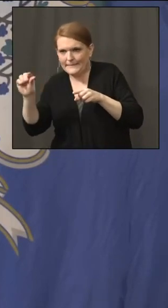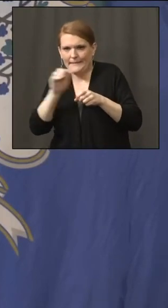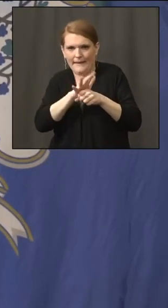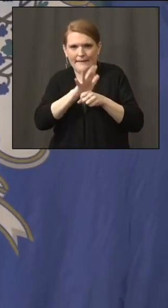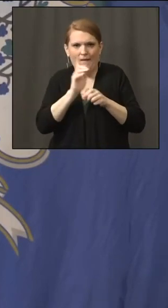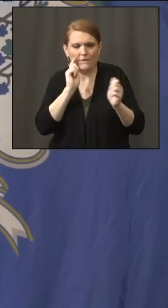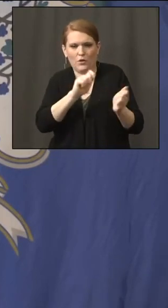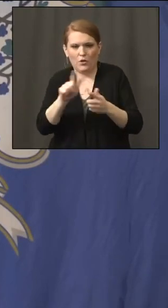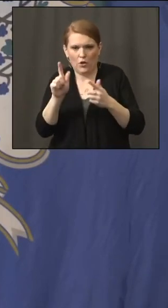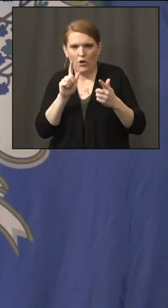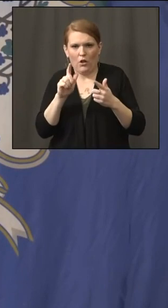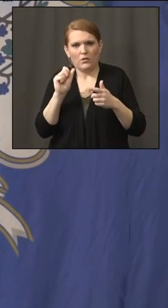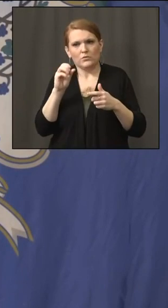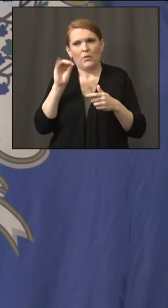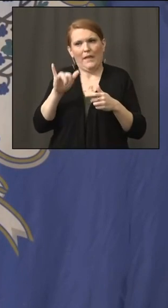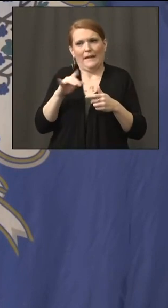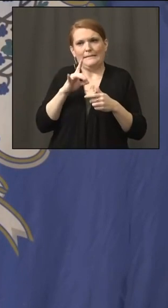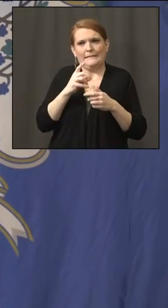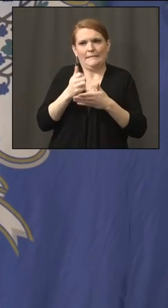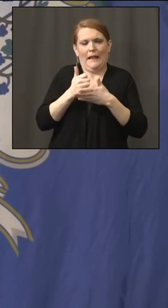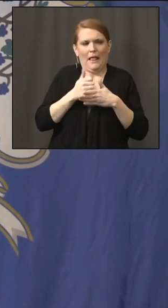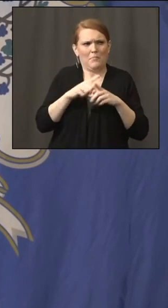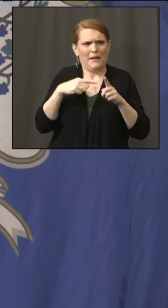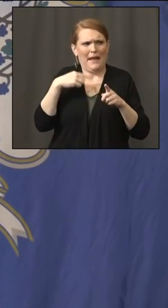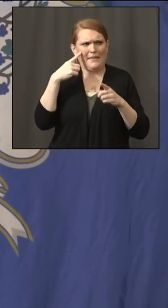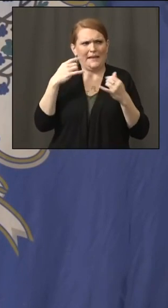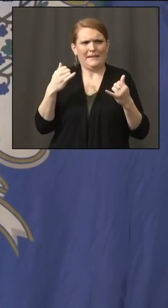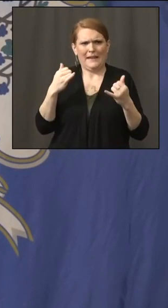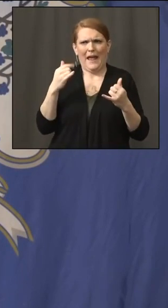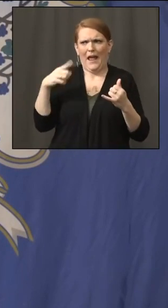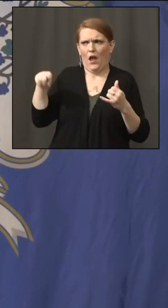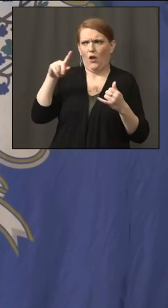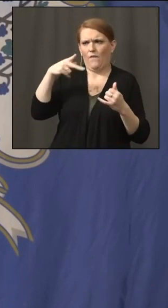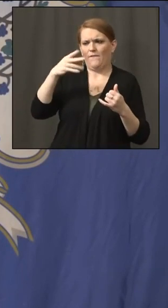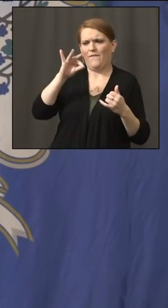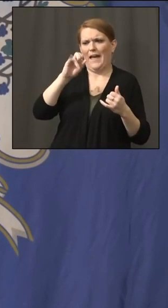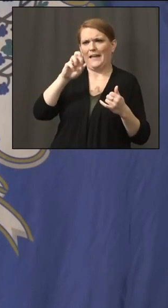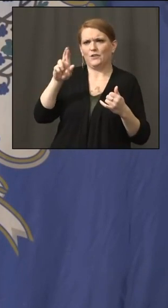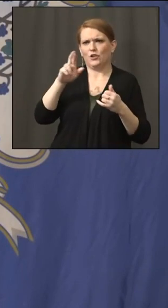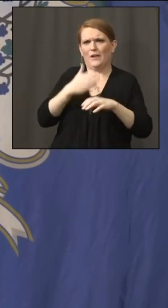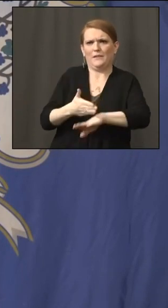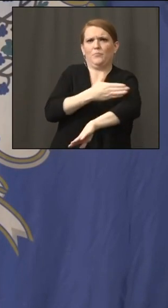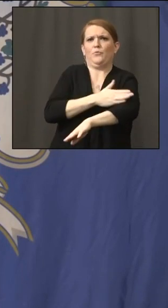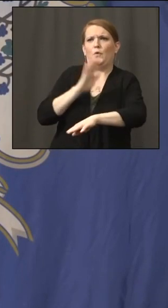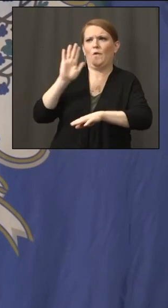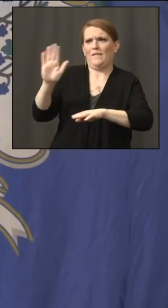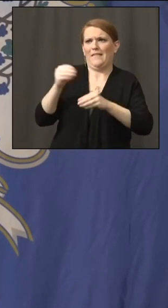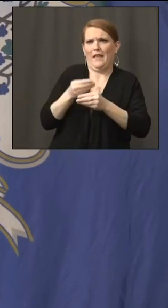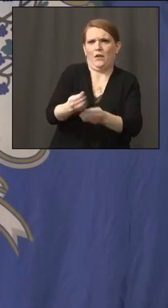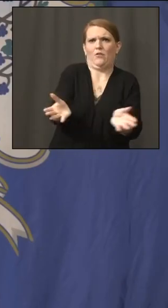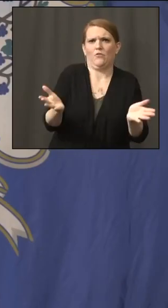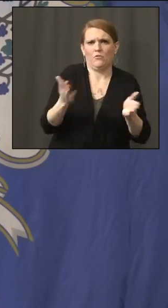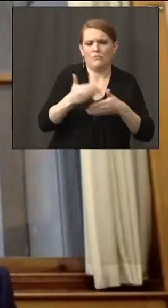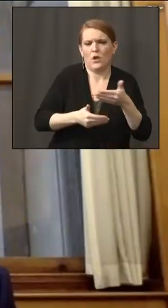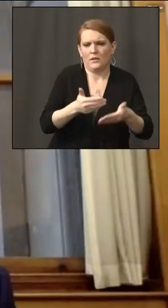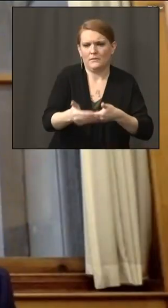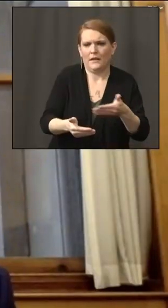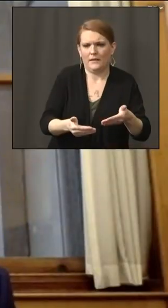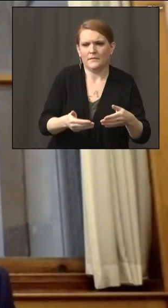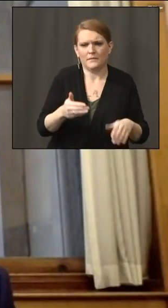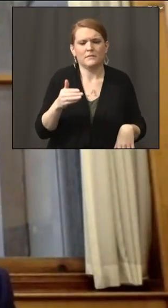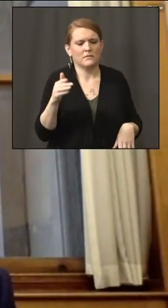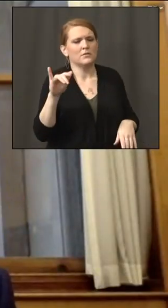I think they probably got it better now, don't they, in terms of the allocation, Josh? Yeah, I think that's exactly right. The Pfizer